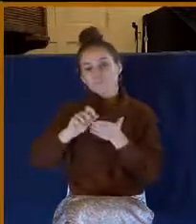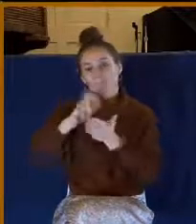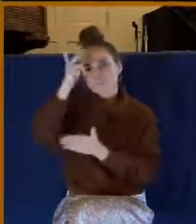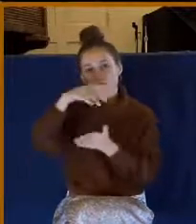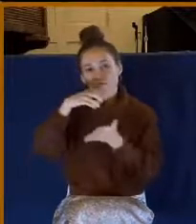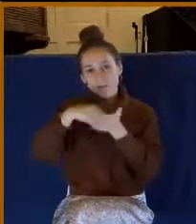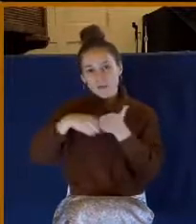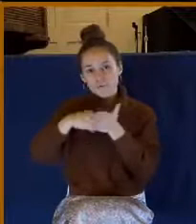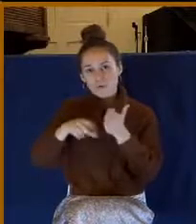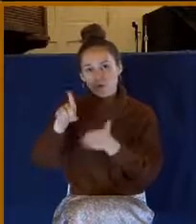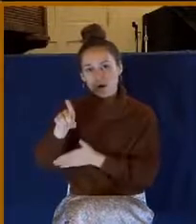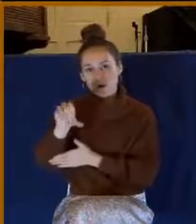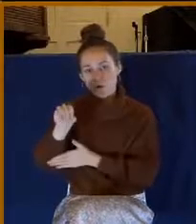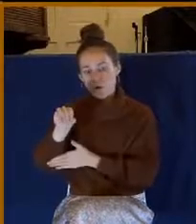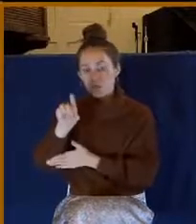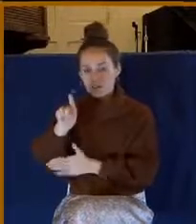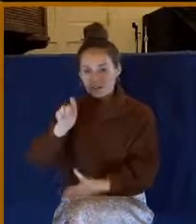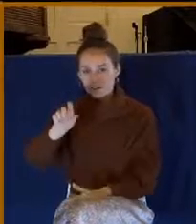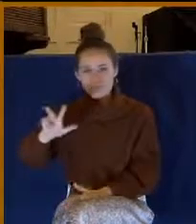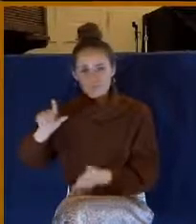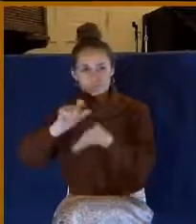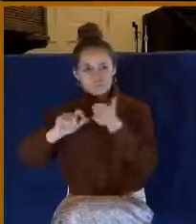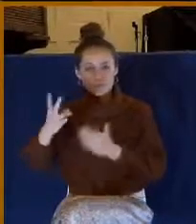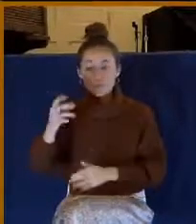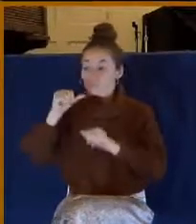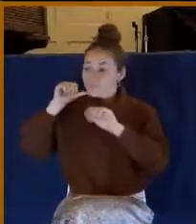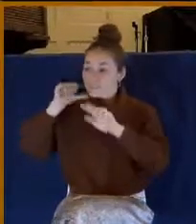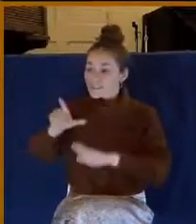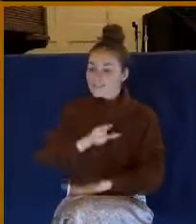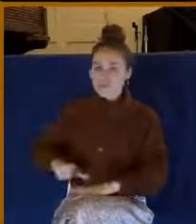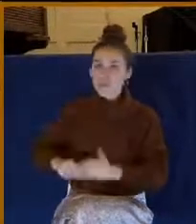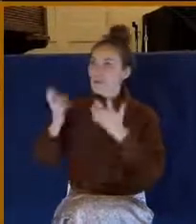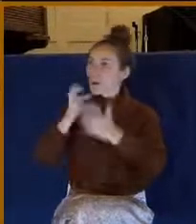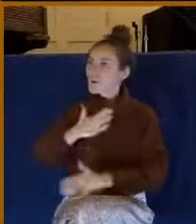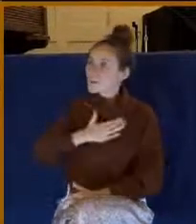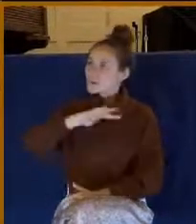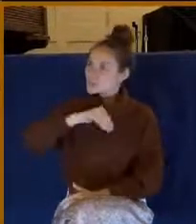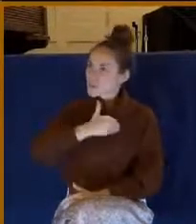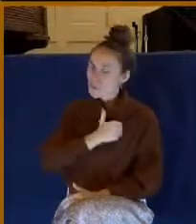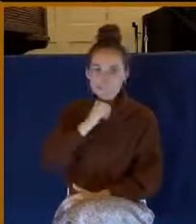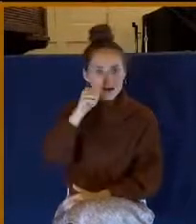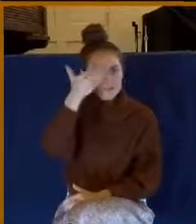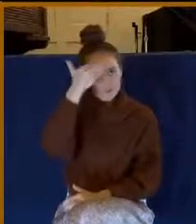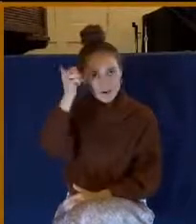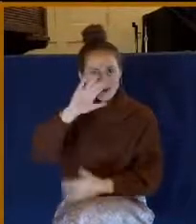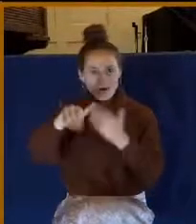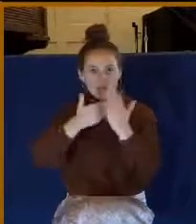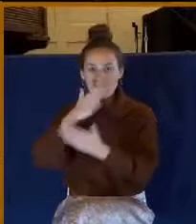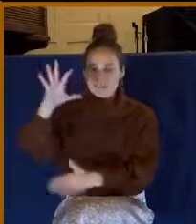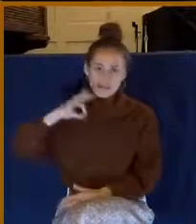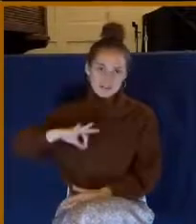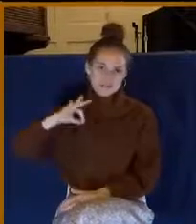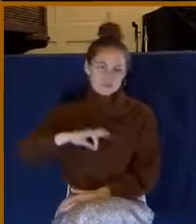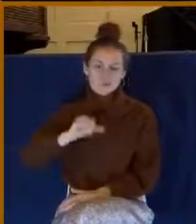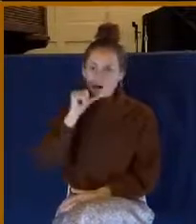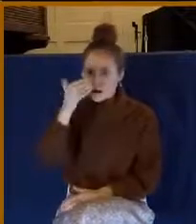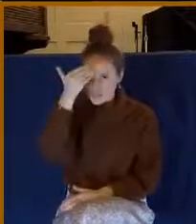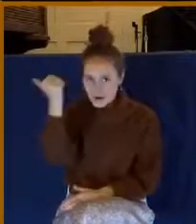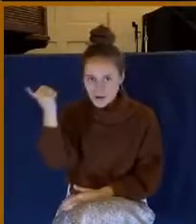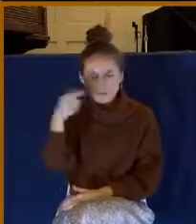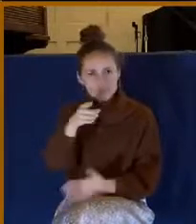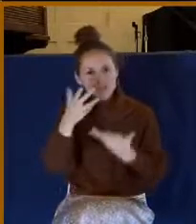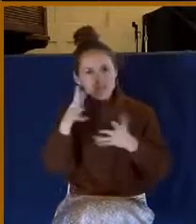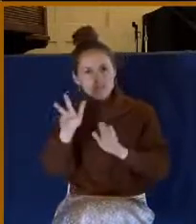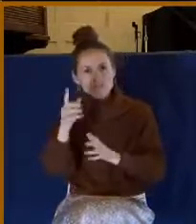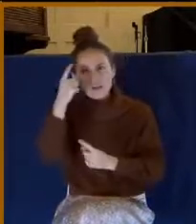2. Bless the Lord, O my soul, and forget not all of his benefits. Have you ever thought about all the